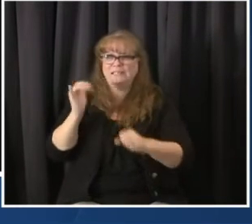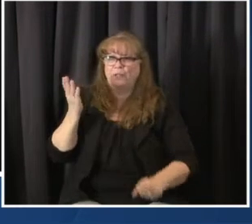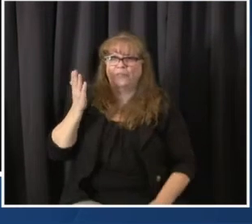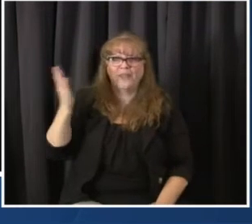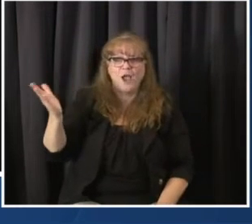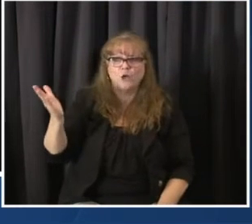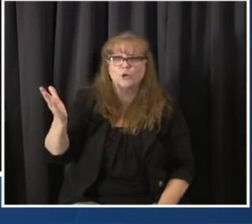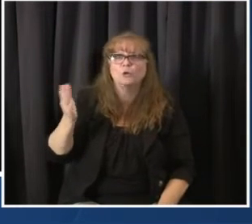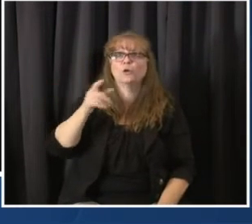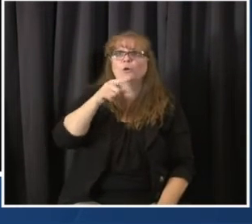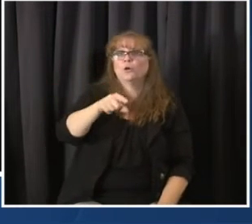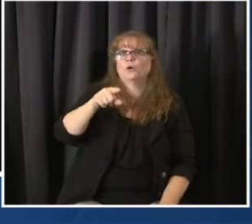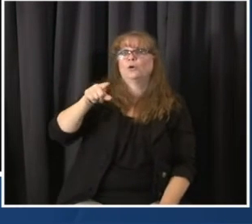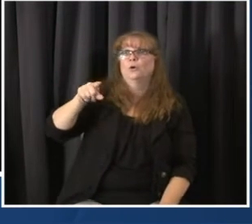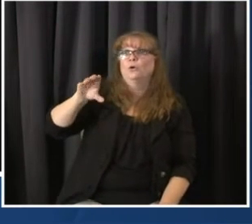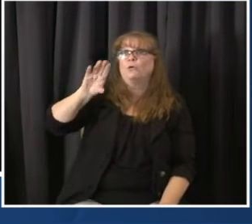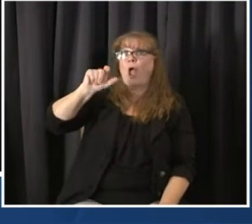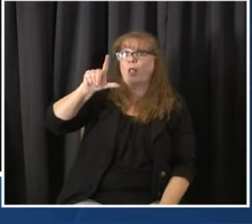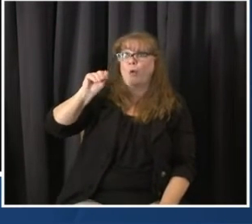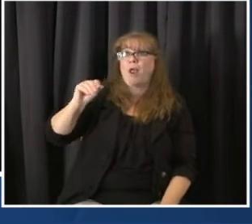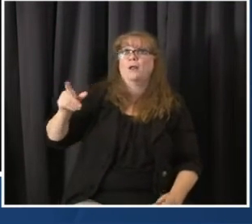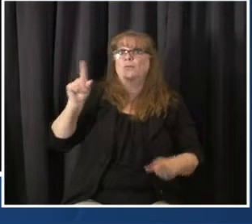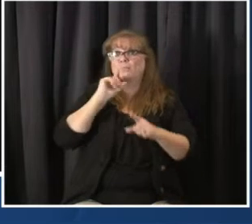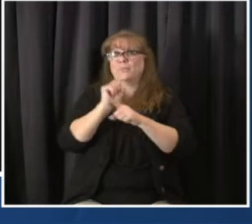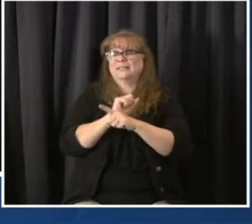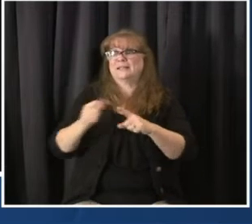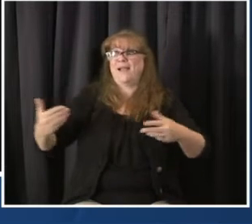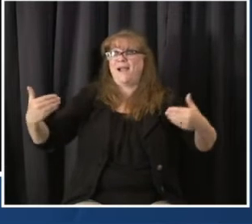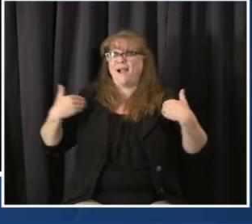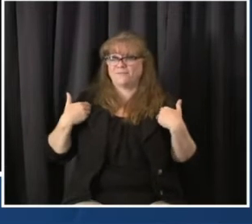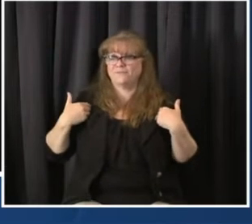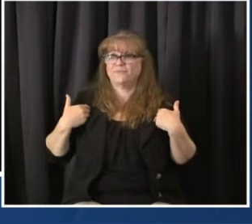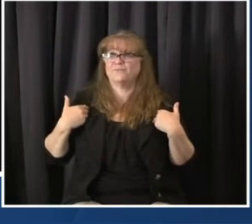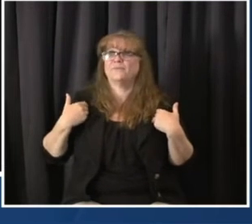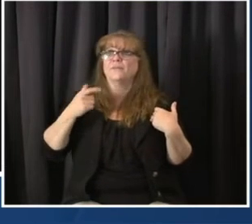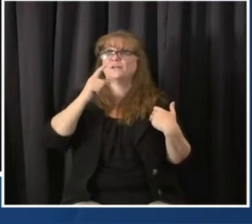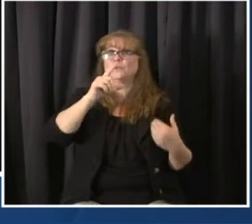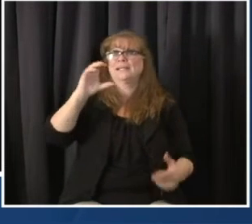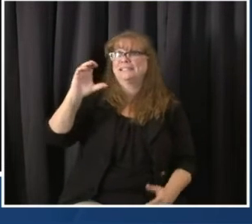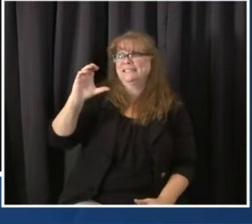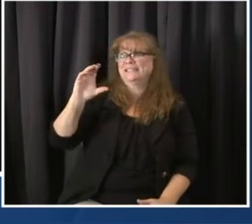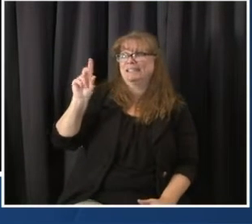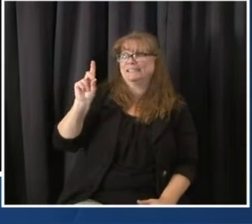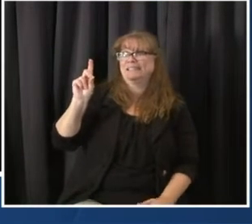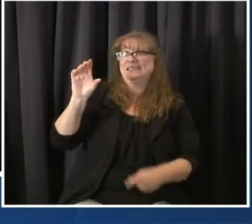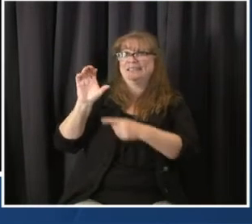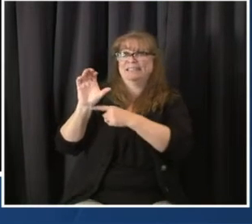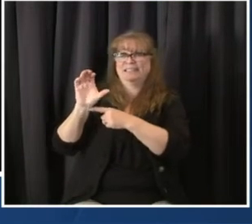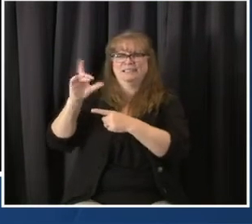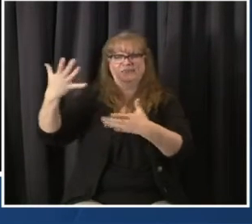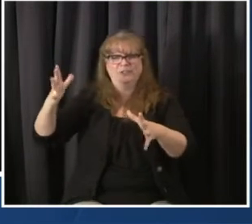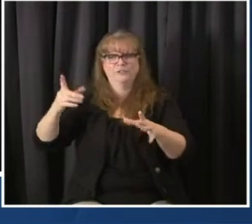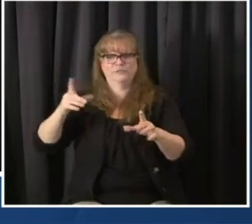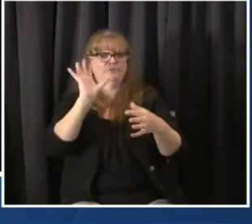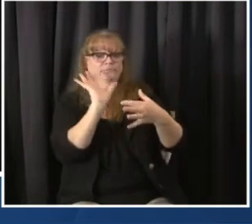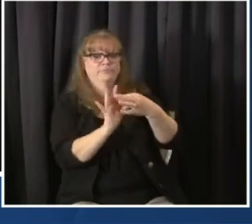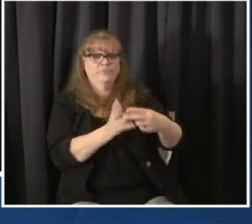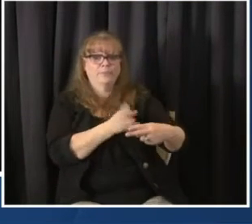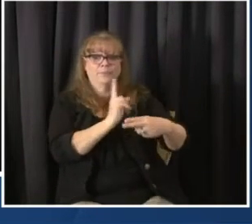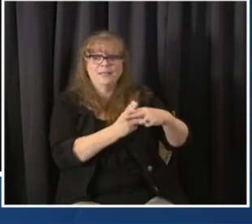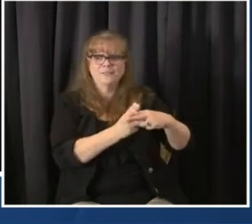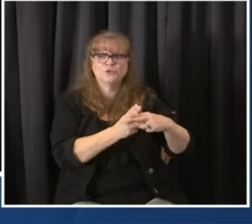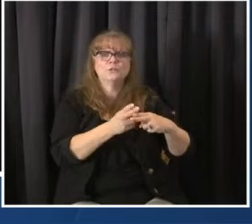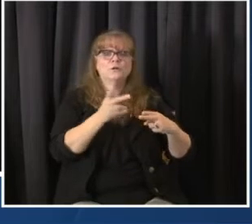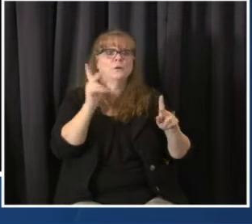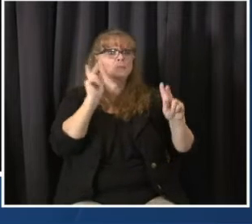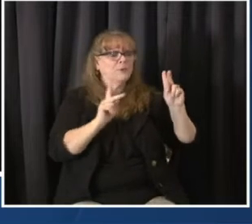the CDC indicated that asymptomatic or pre-symptomatic spread occurs more than was even thought. The modeling